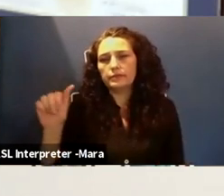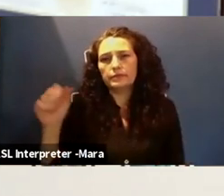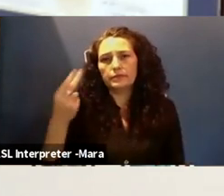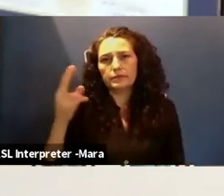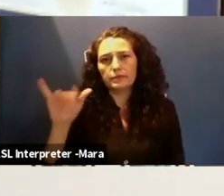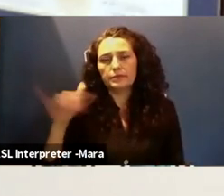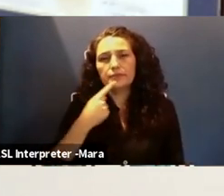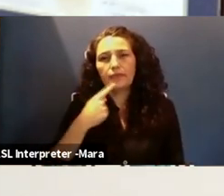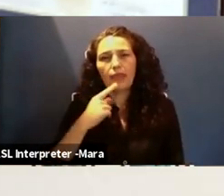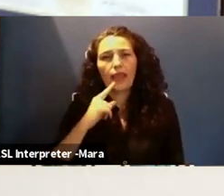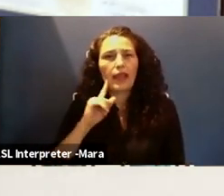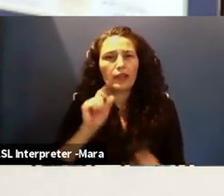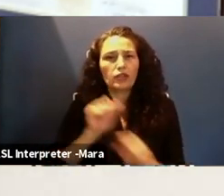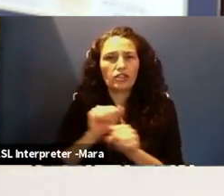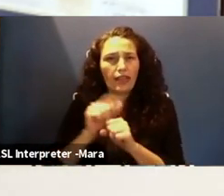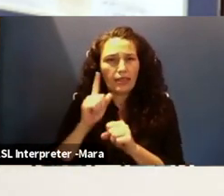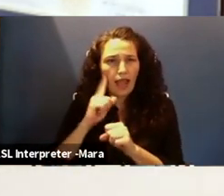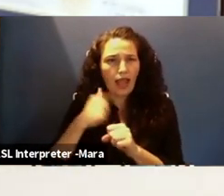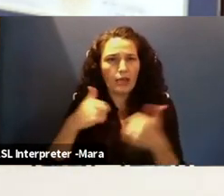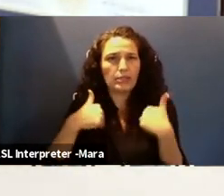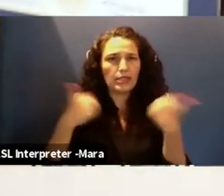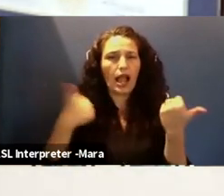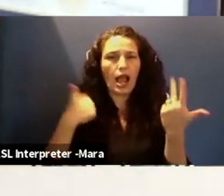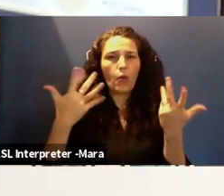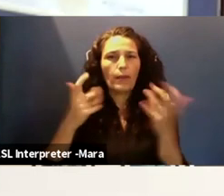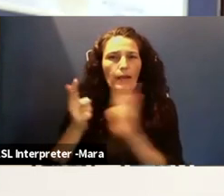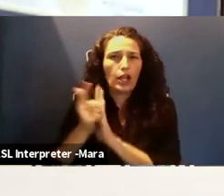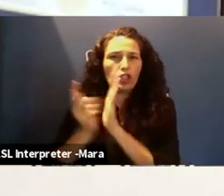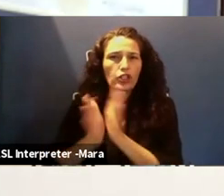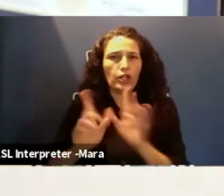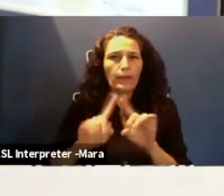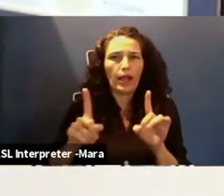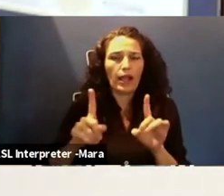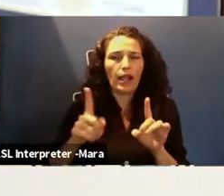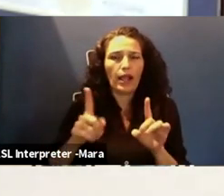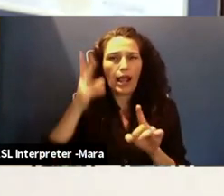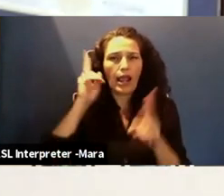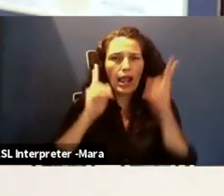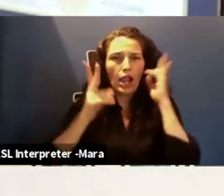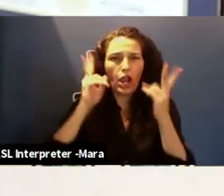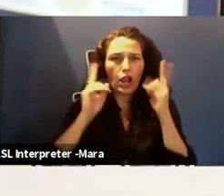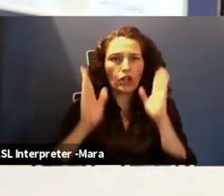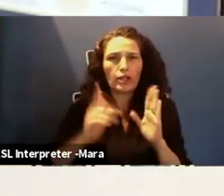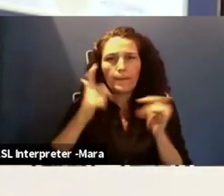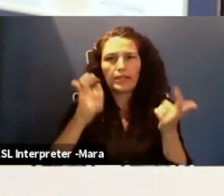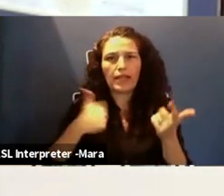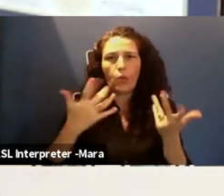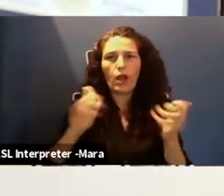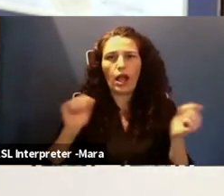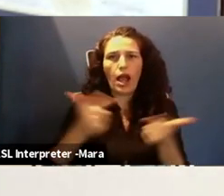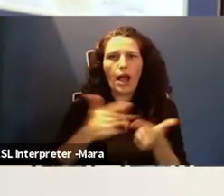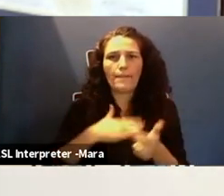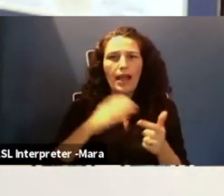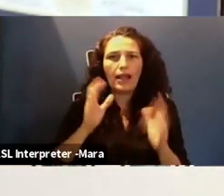thought, uh, when I was very, very young that I wanted to be an attorney, but a hairdresser, because I said, oh, my clients would look beautiful, uh,